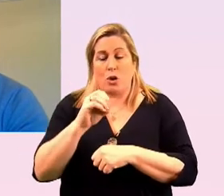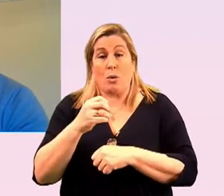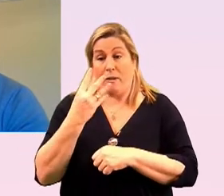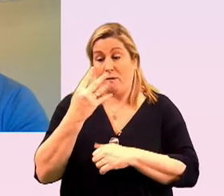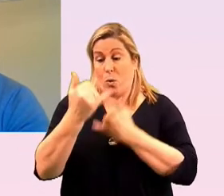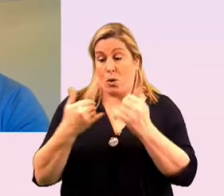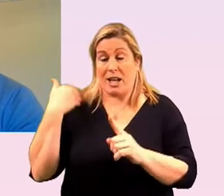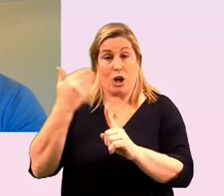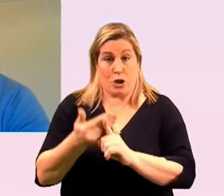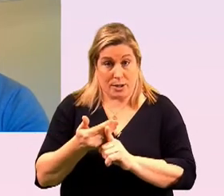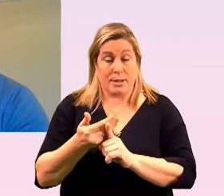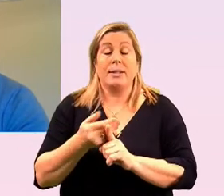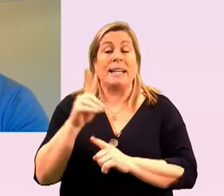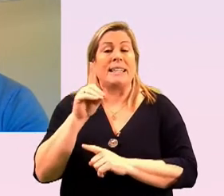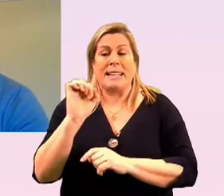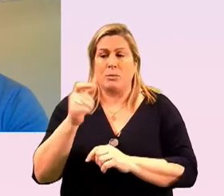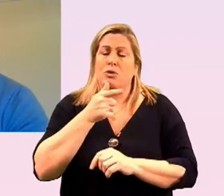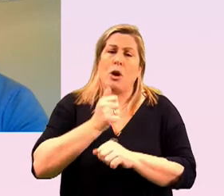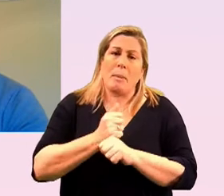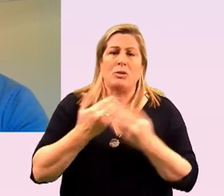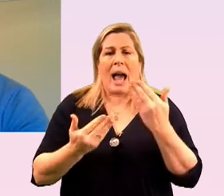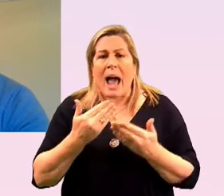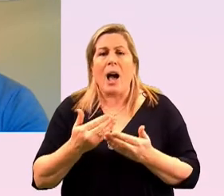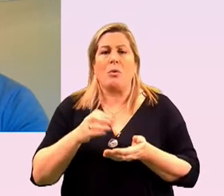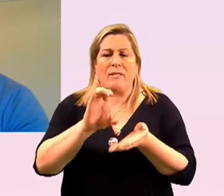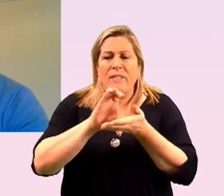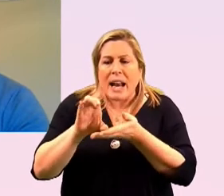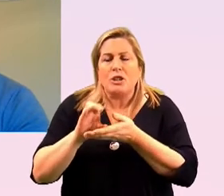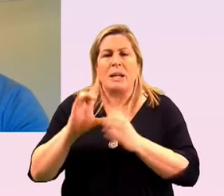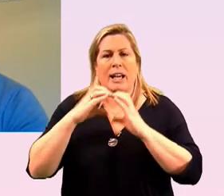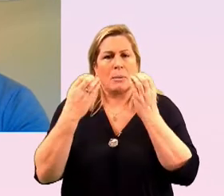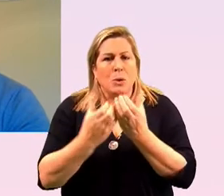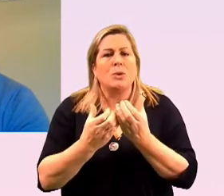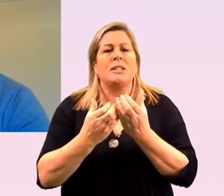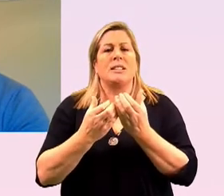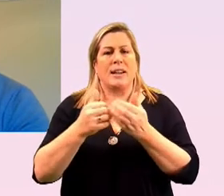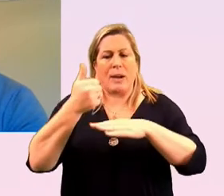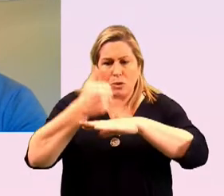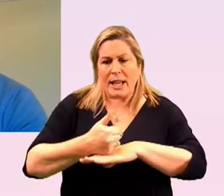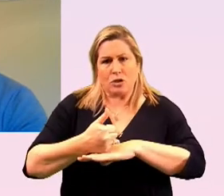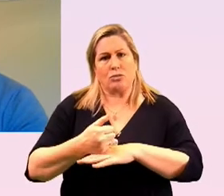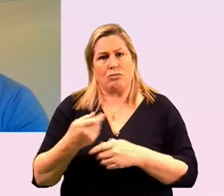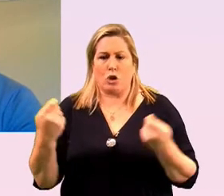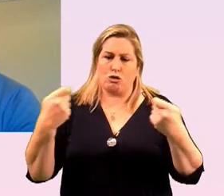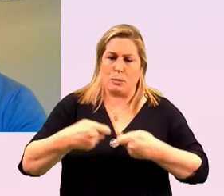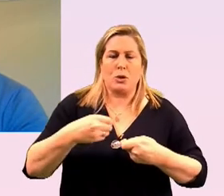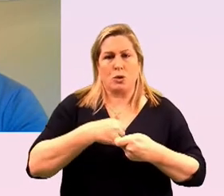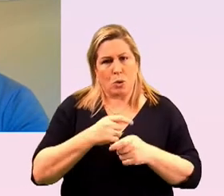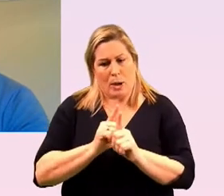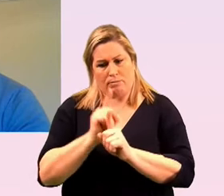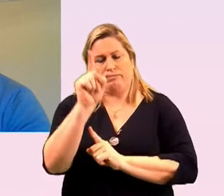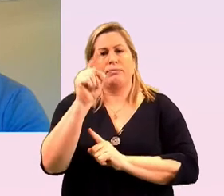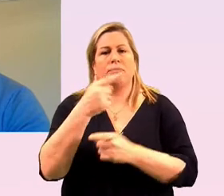denise will speak about how philanthropy and community foundation contributed to advancing lgbti plus issues